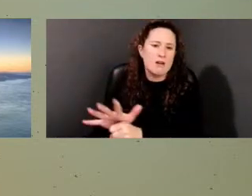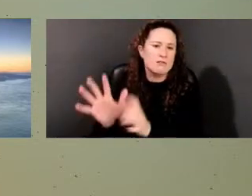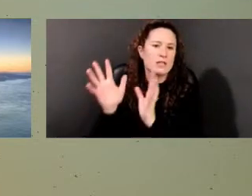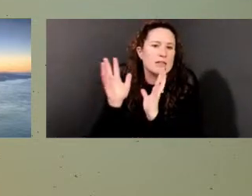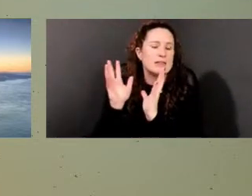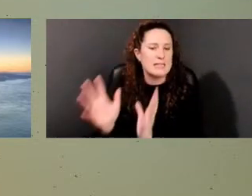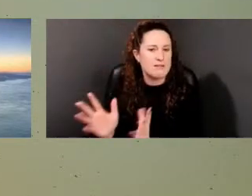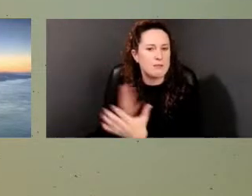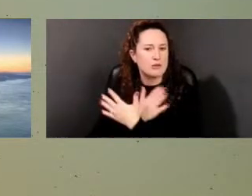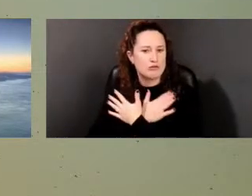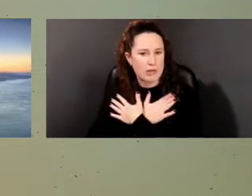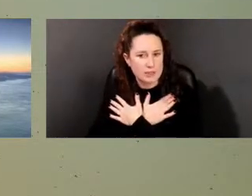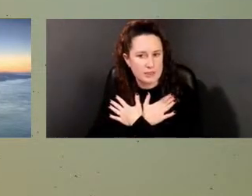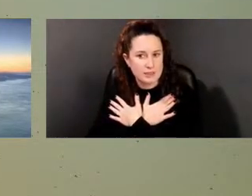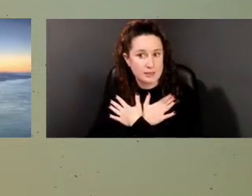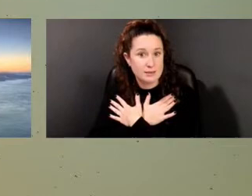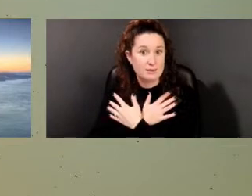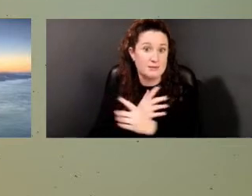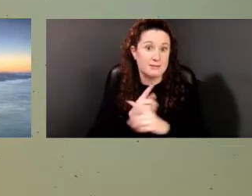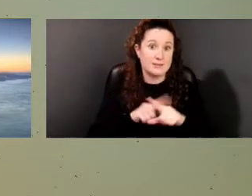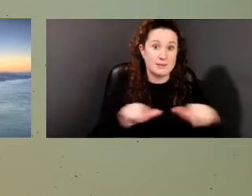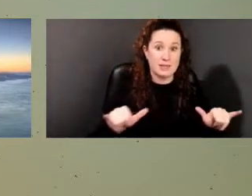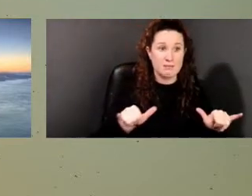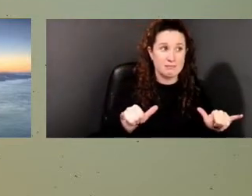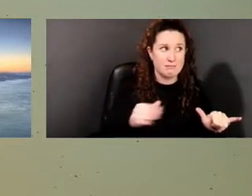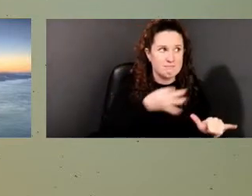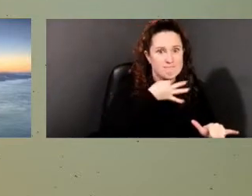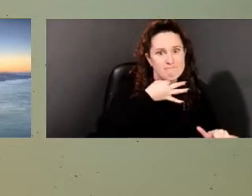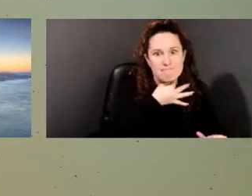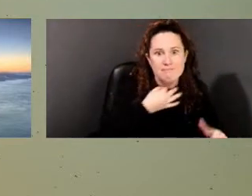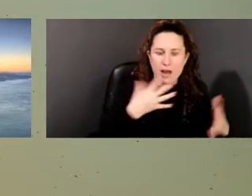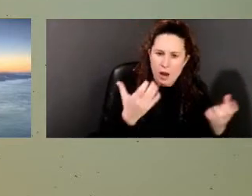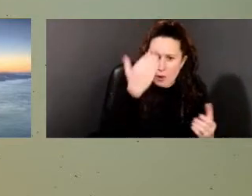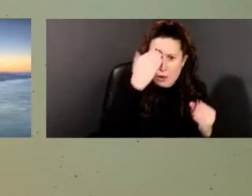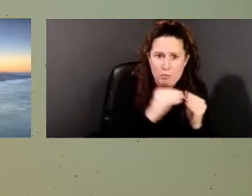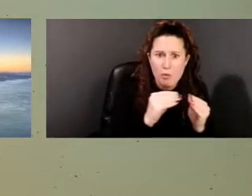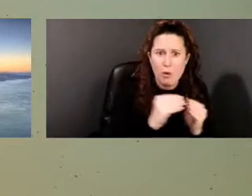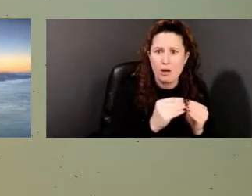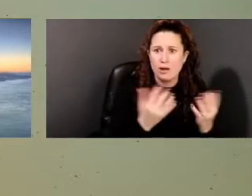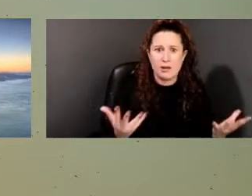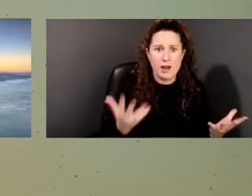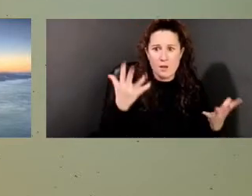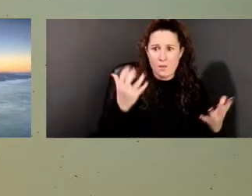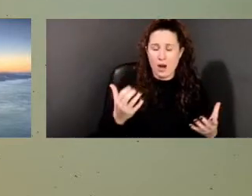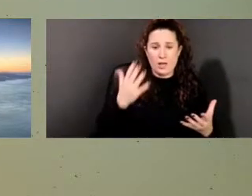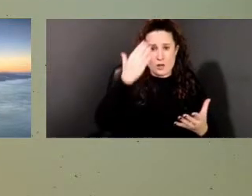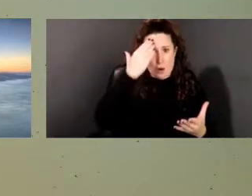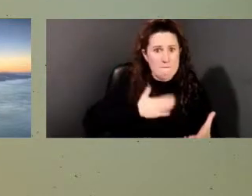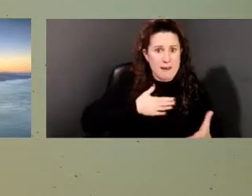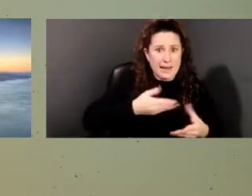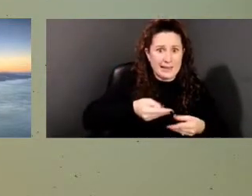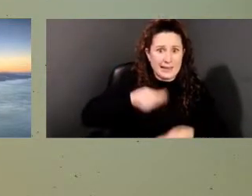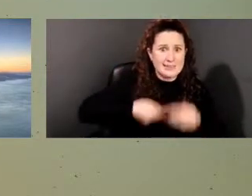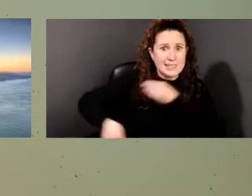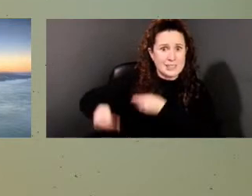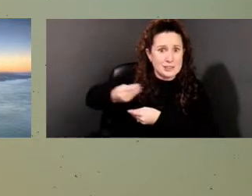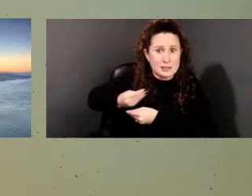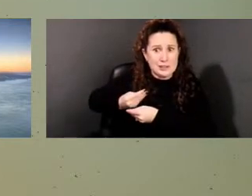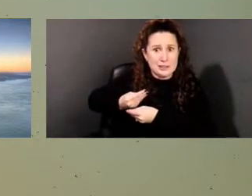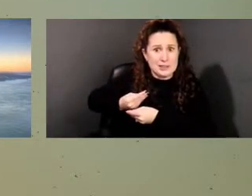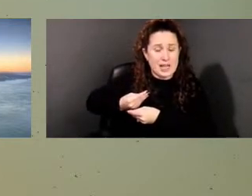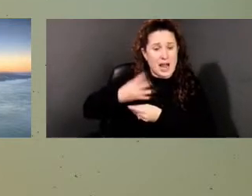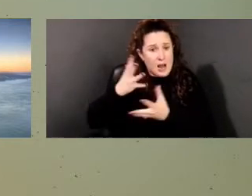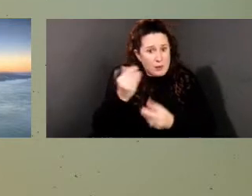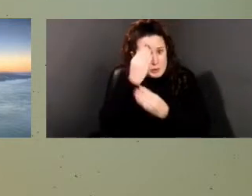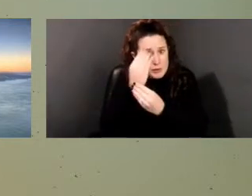want to know about my ancestors. I want to know how they live. I want to be able to share their stories for current generations and for future generations.